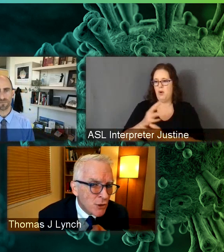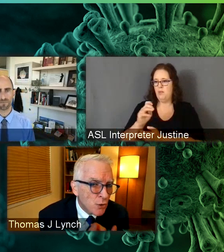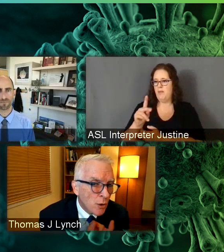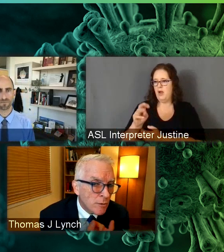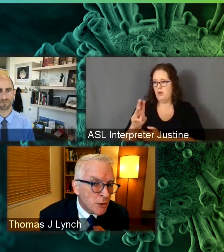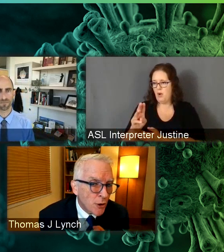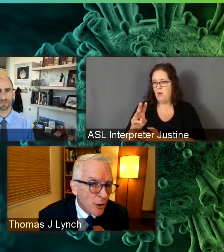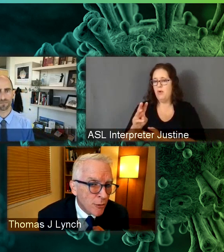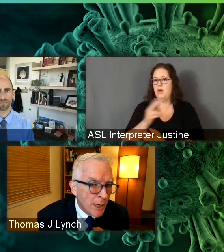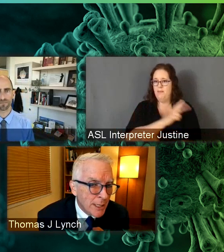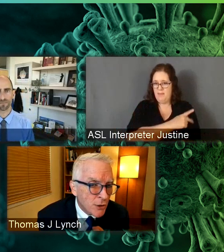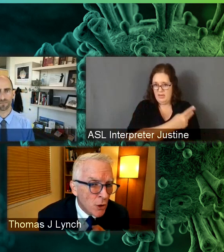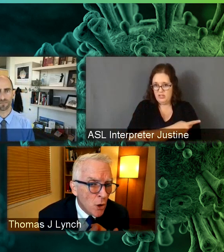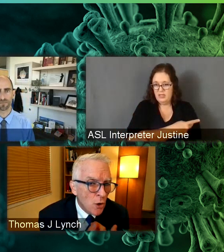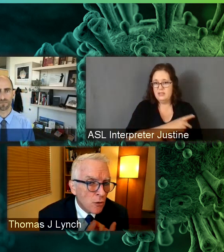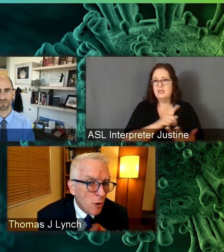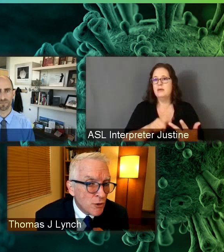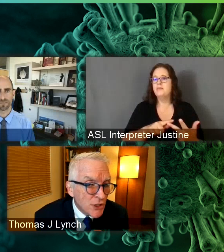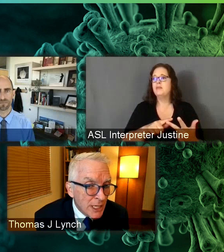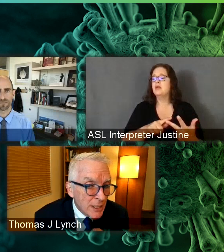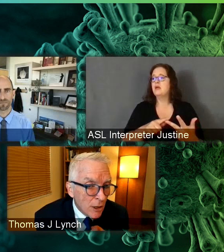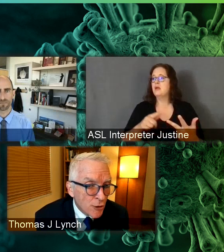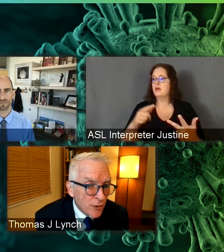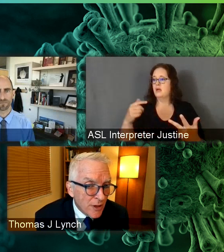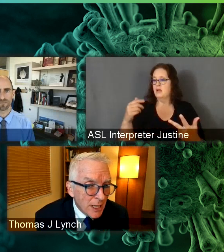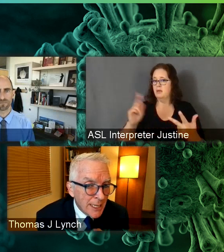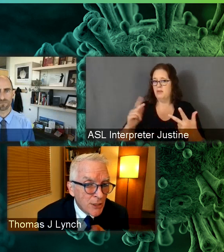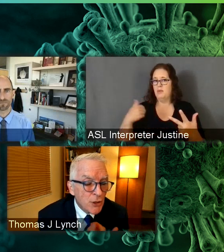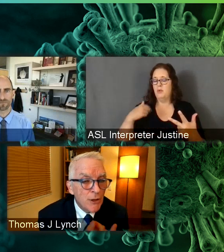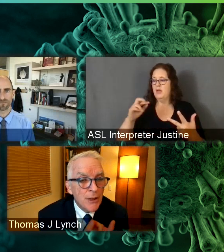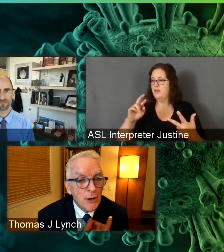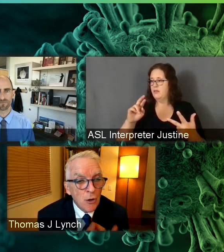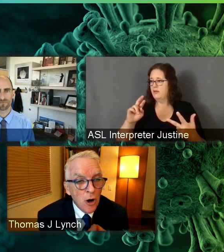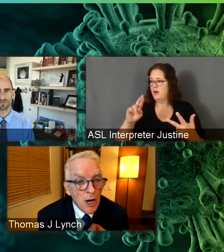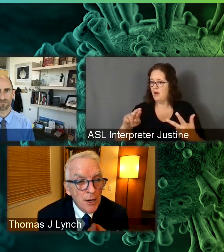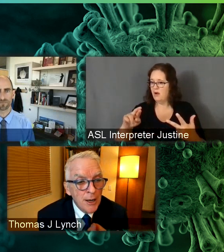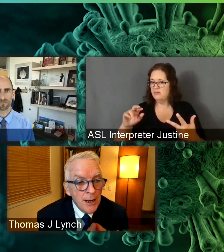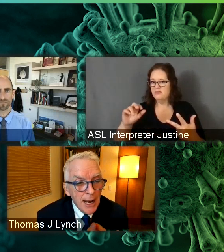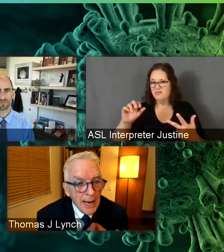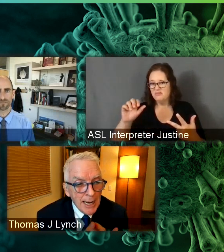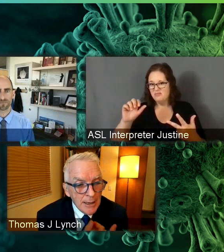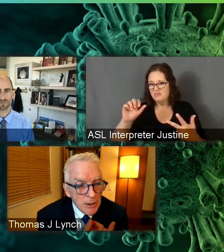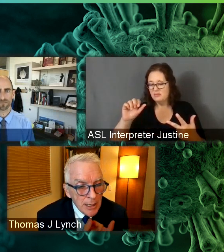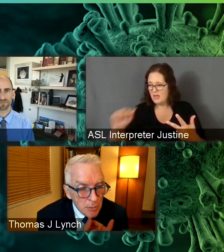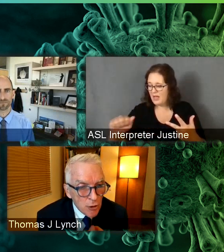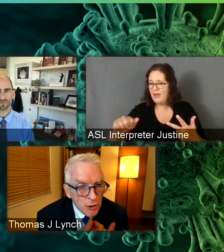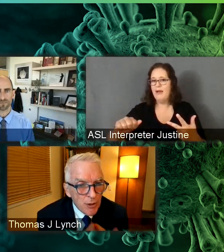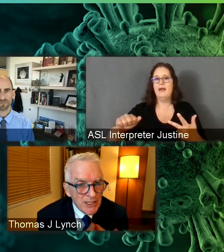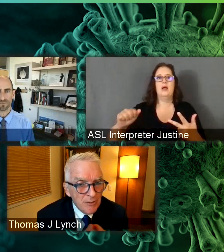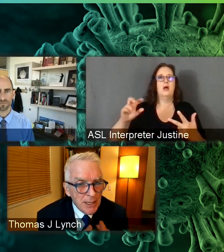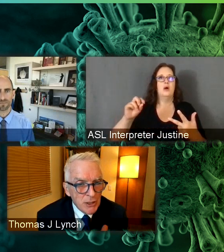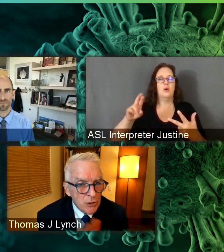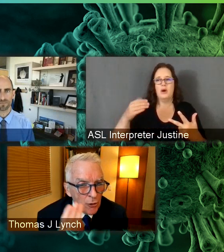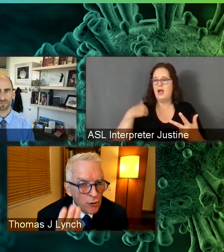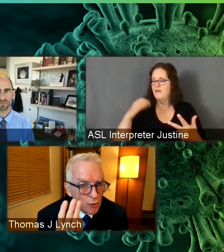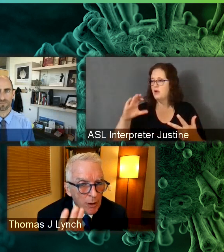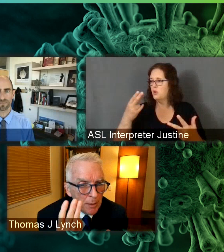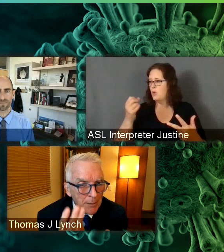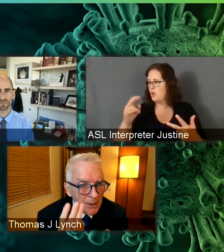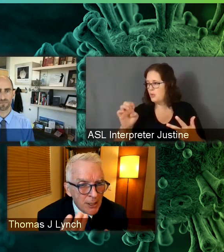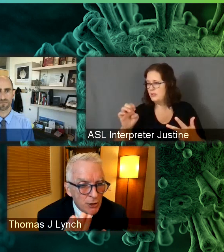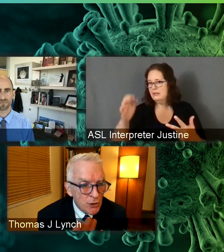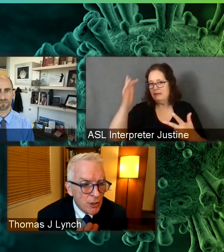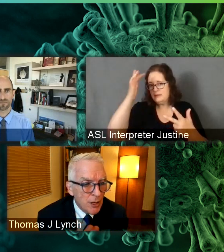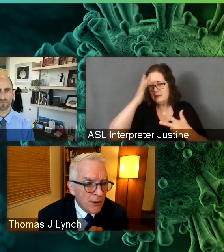MS or rheumatoid arthritis, Crohn's disease, ulcerative colitis that are on a immunosuppressive medicine. Those